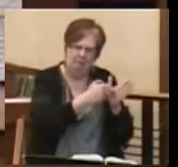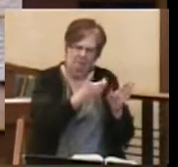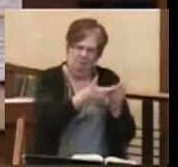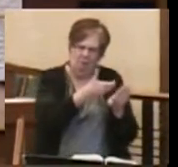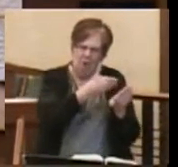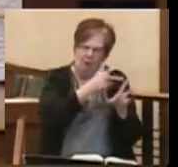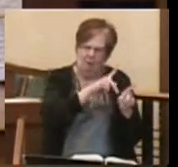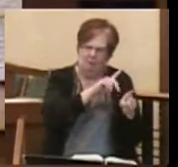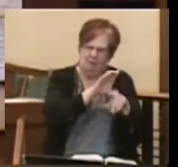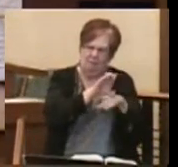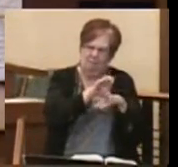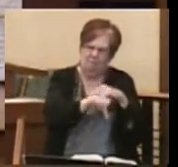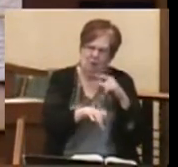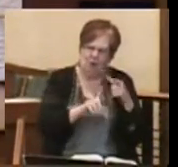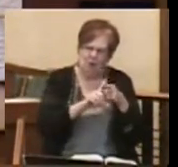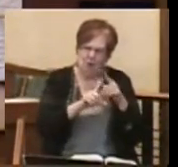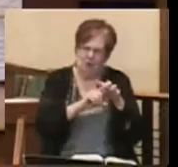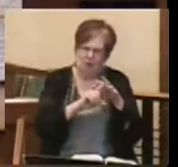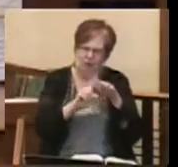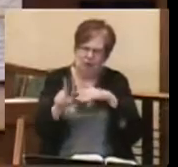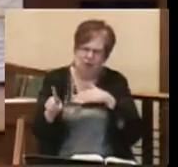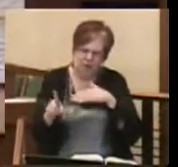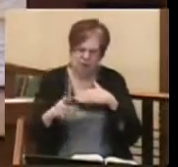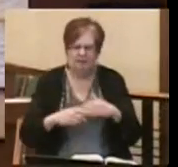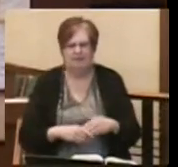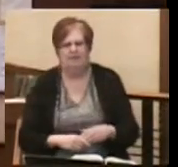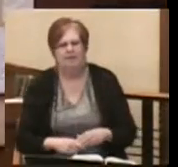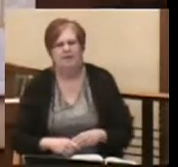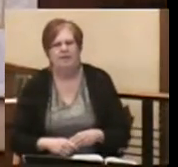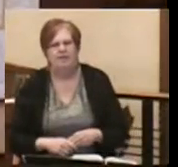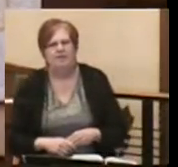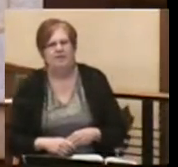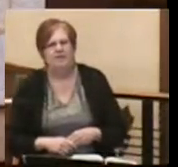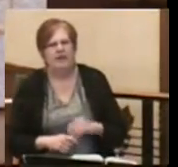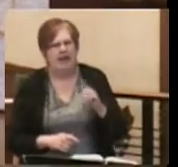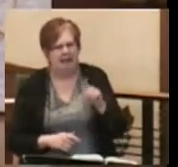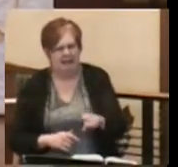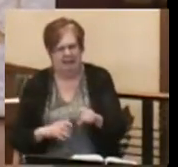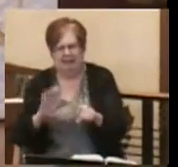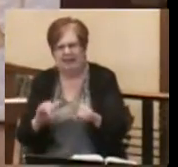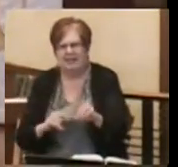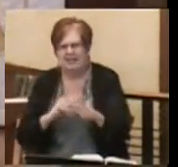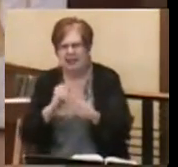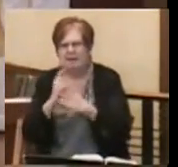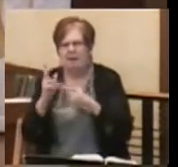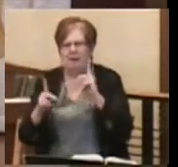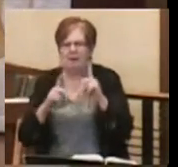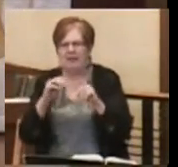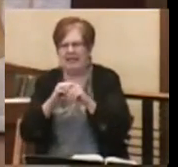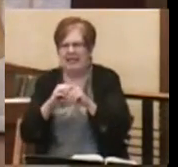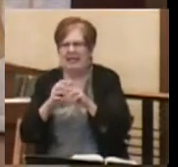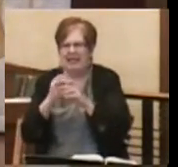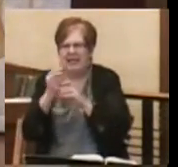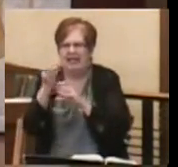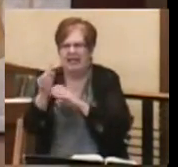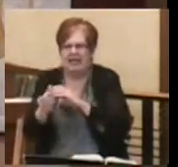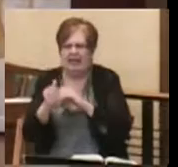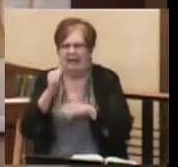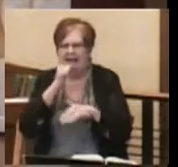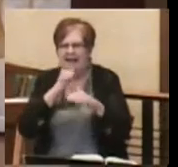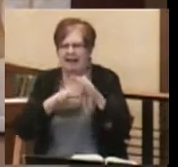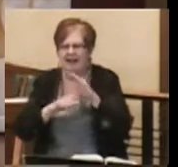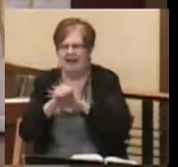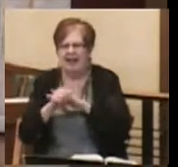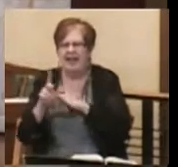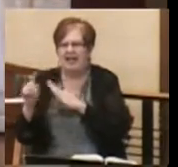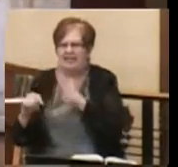of Judah are forced to go into exile. exile, the period of time in which people are in exile, and a time